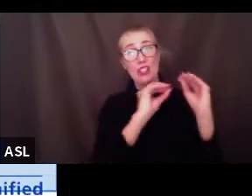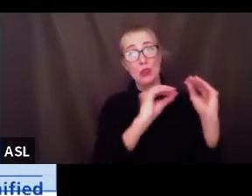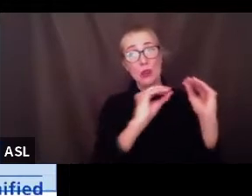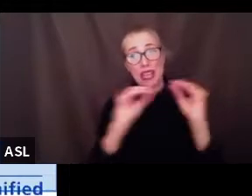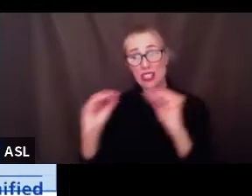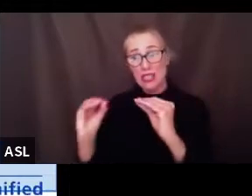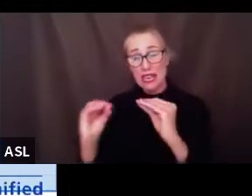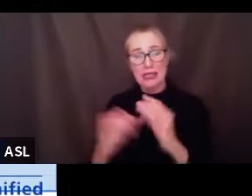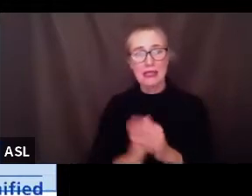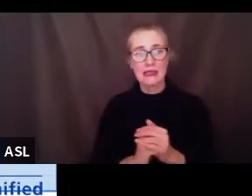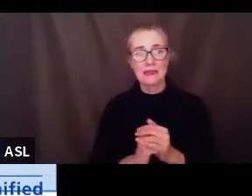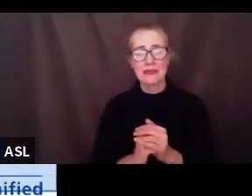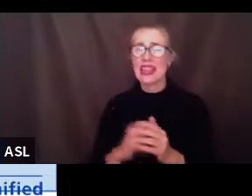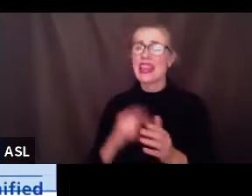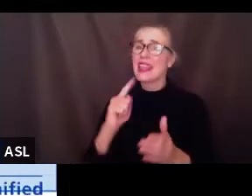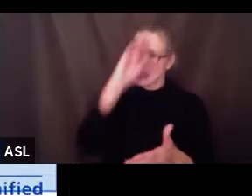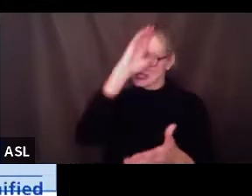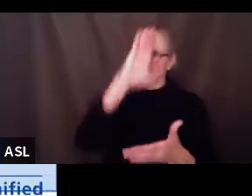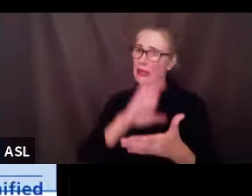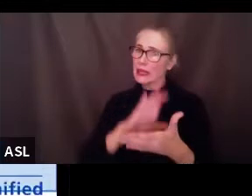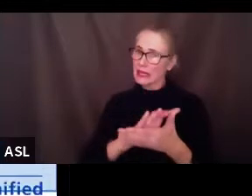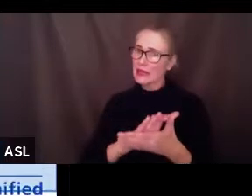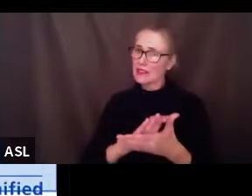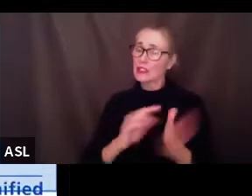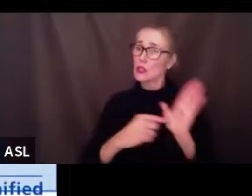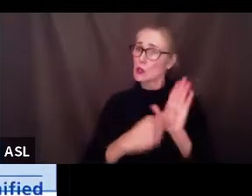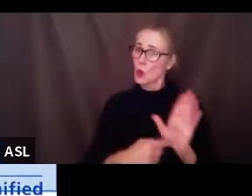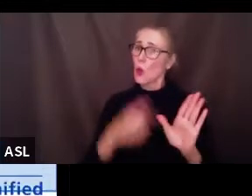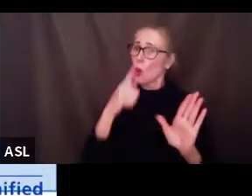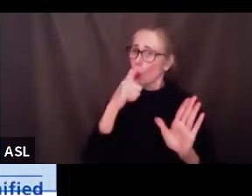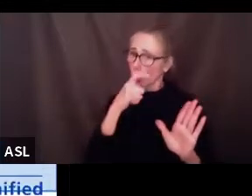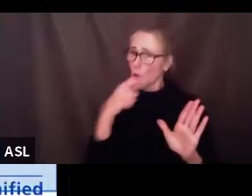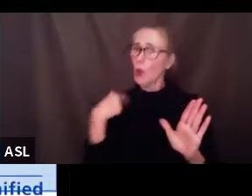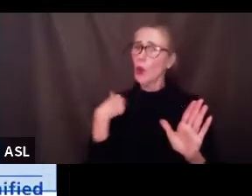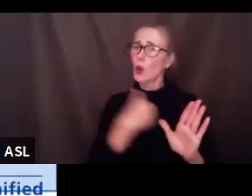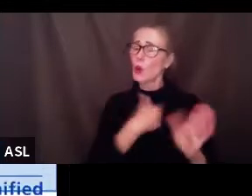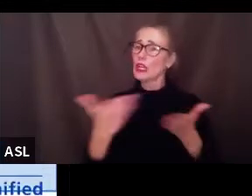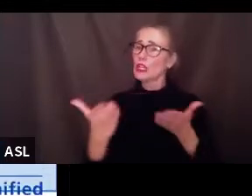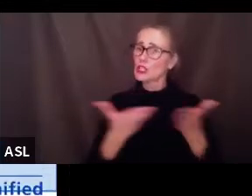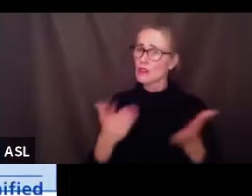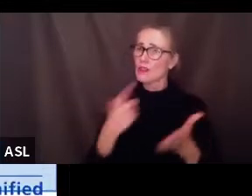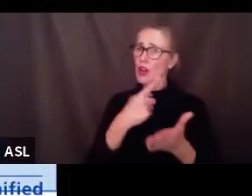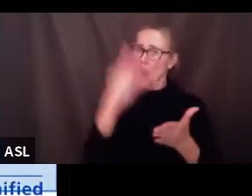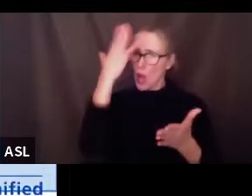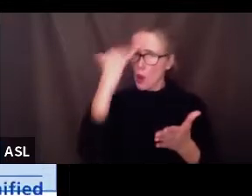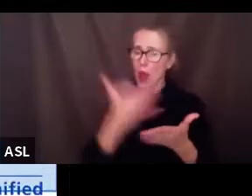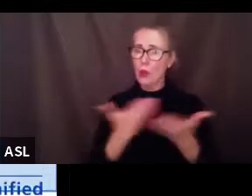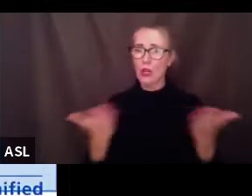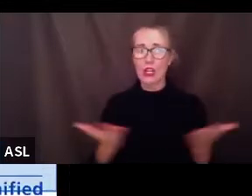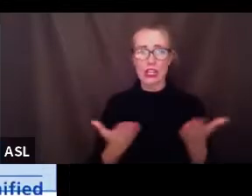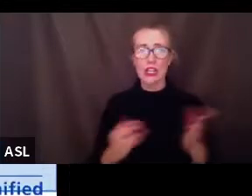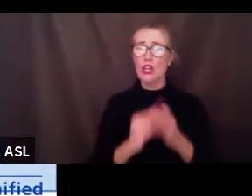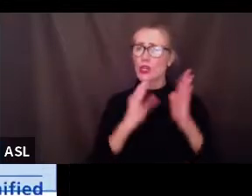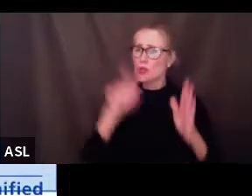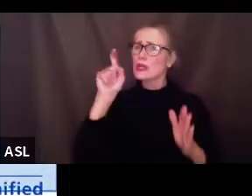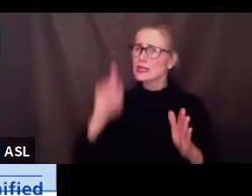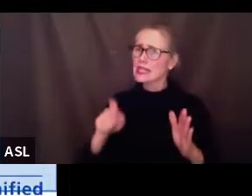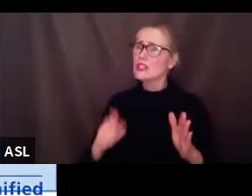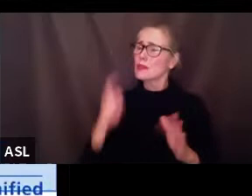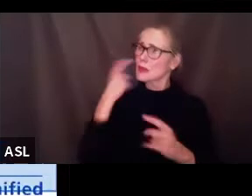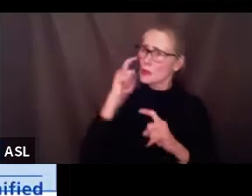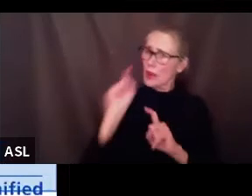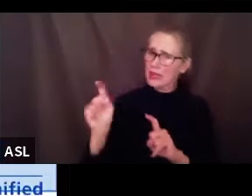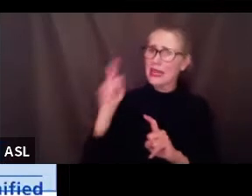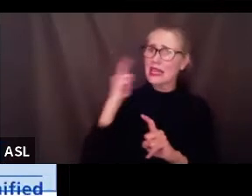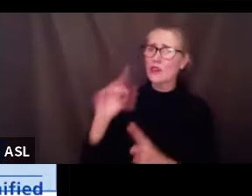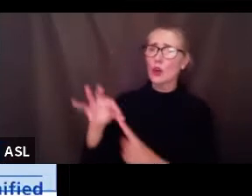beliefs speaks to why we exist and who we serve. We believe that a student deserves to be known for their unique assets of cultural and